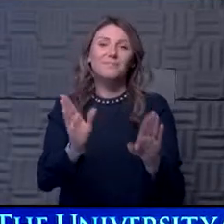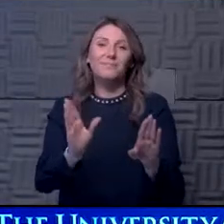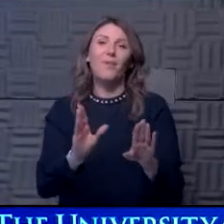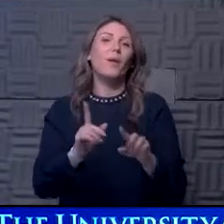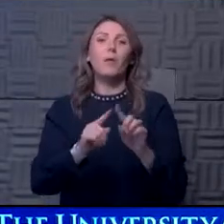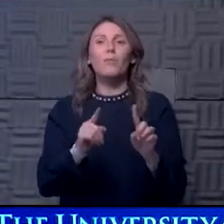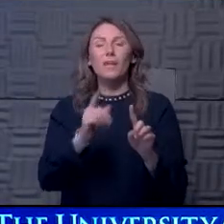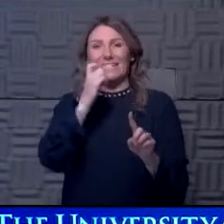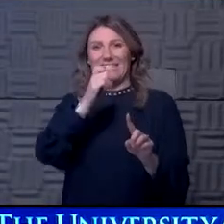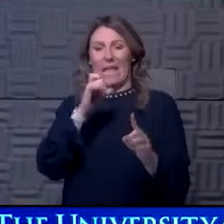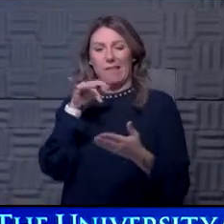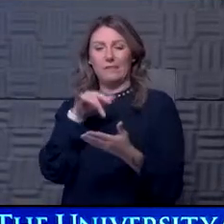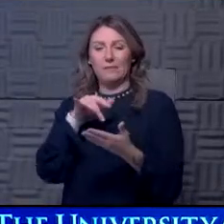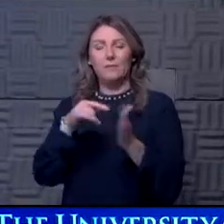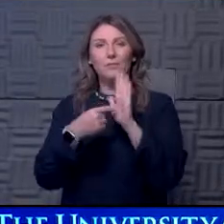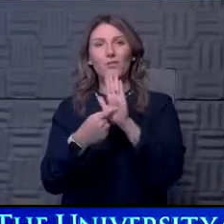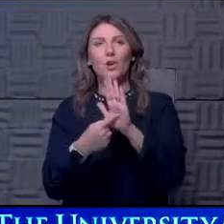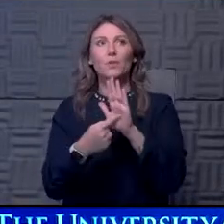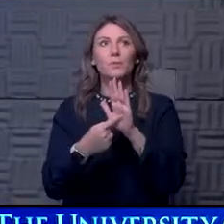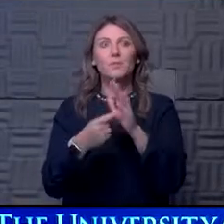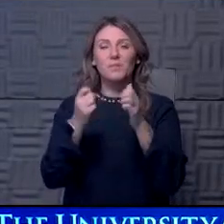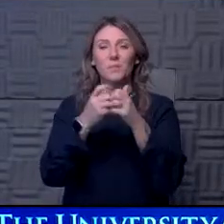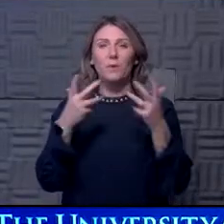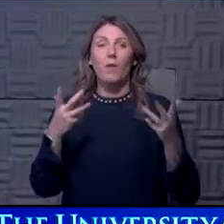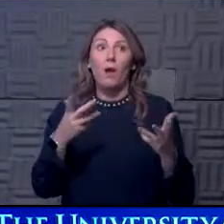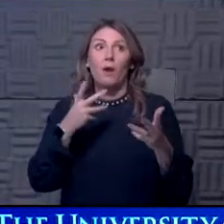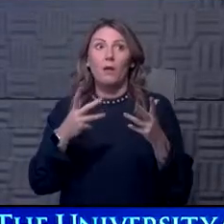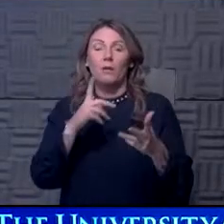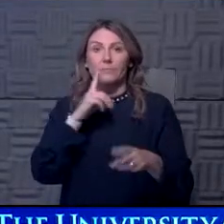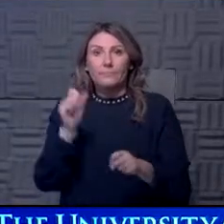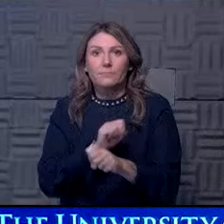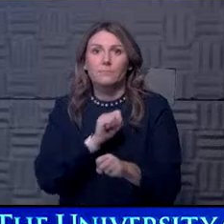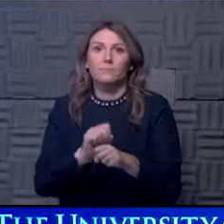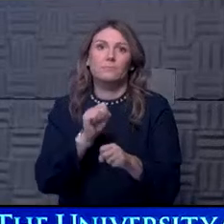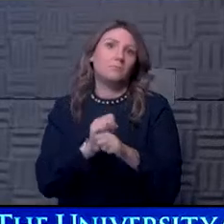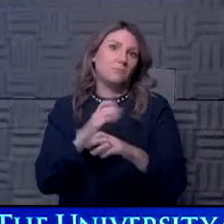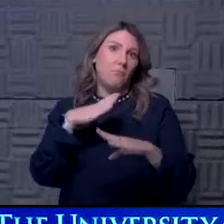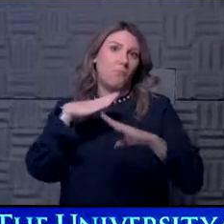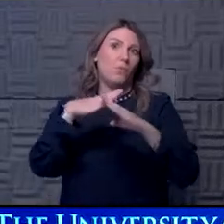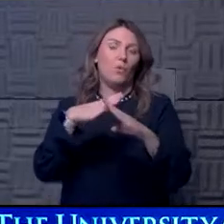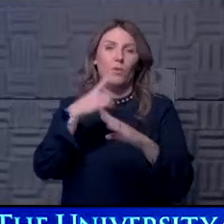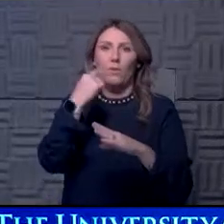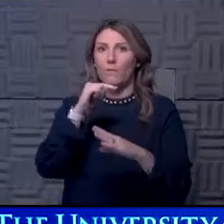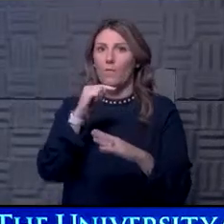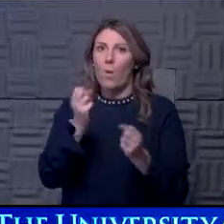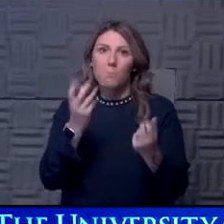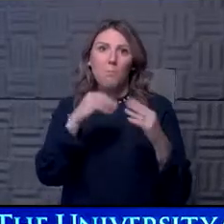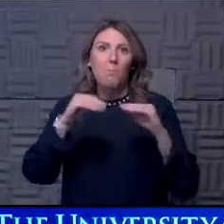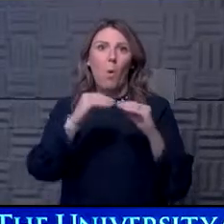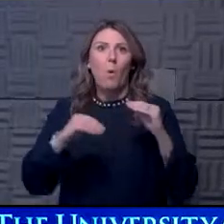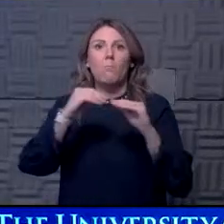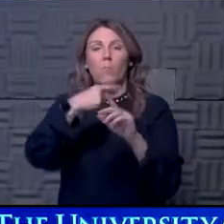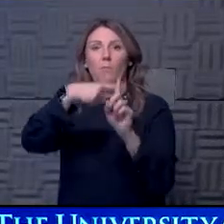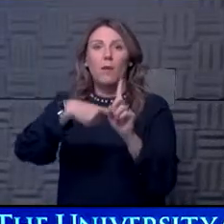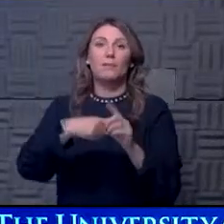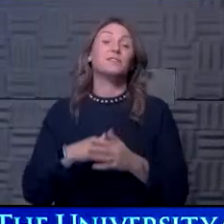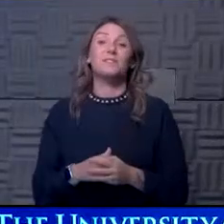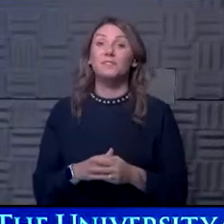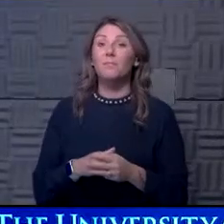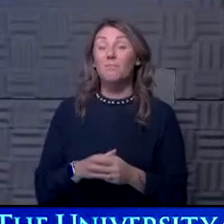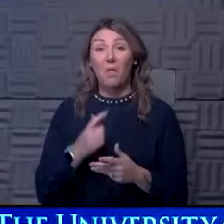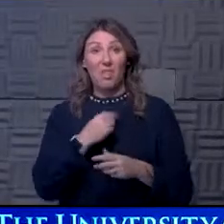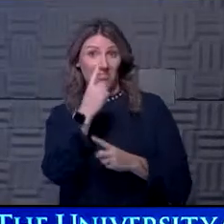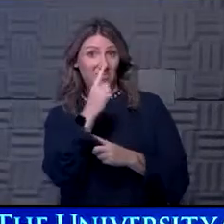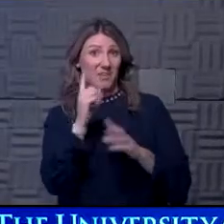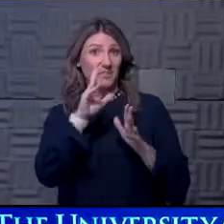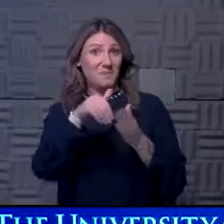not a study that shows that without question there's durable immunity for months and months. So more to come. All right. I think